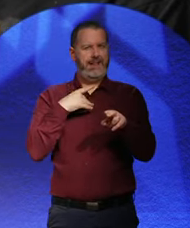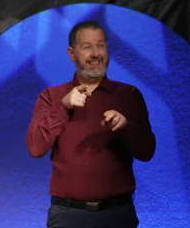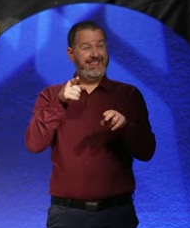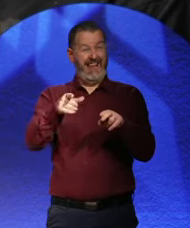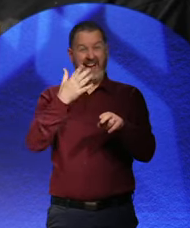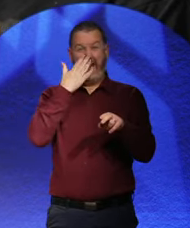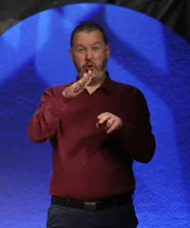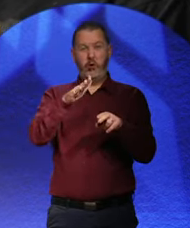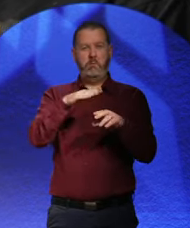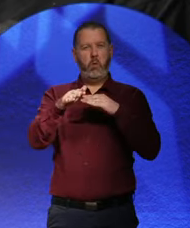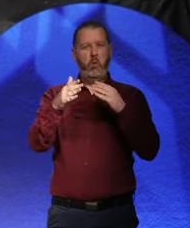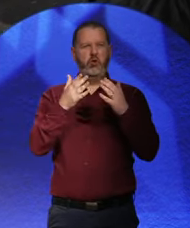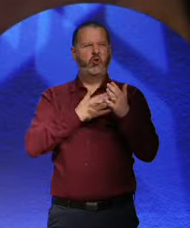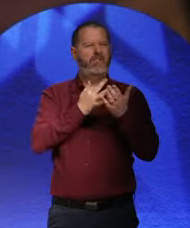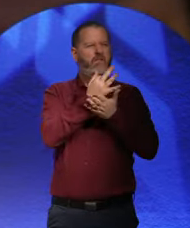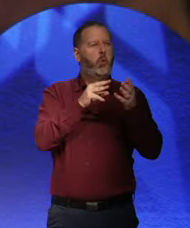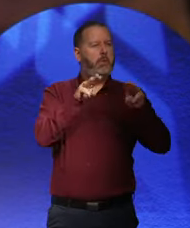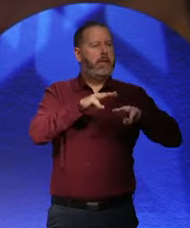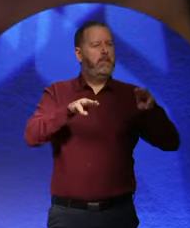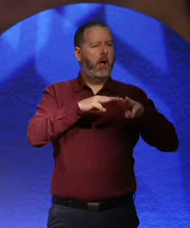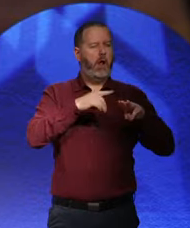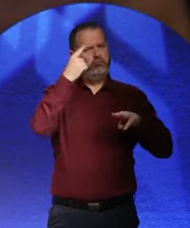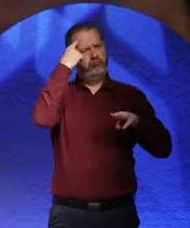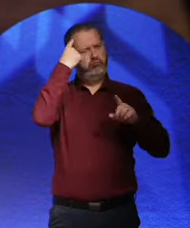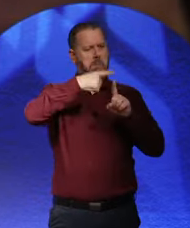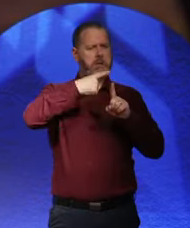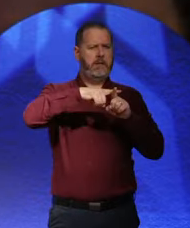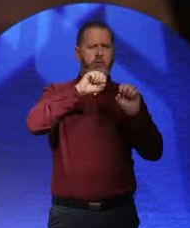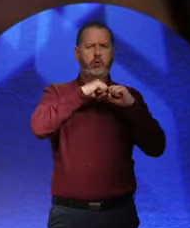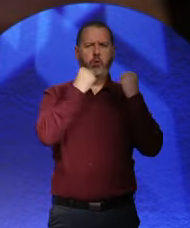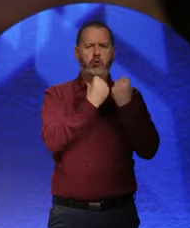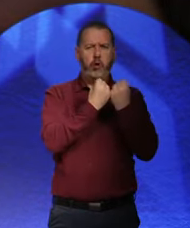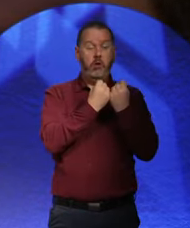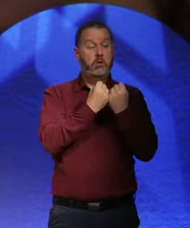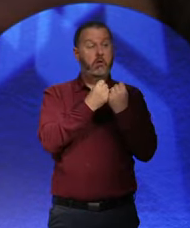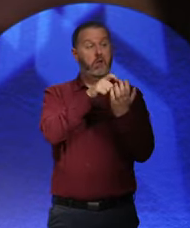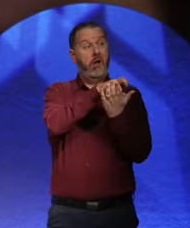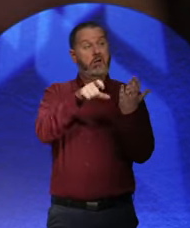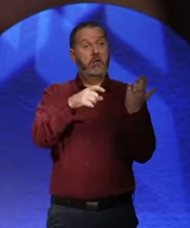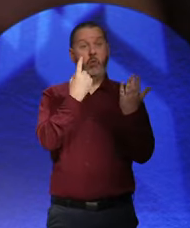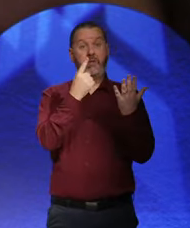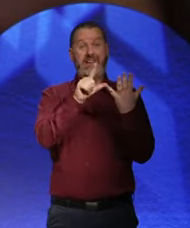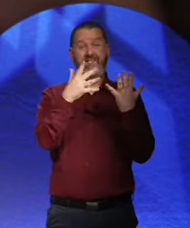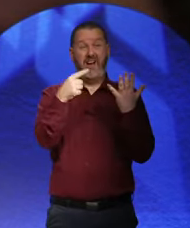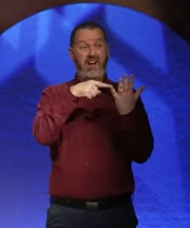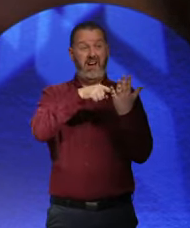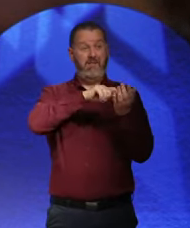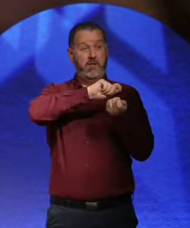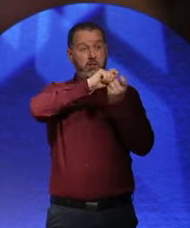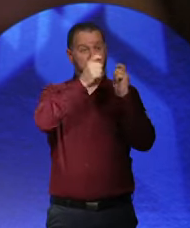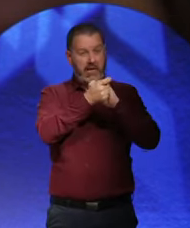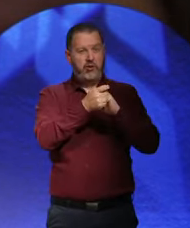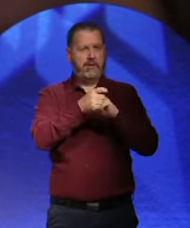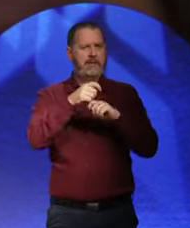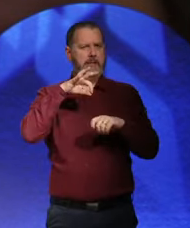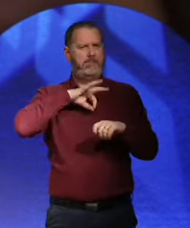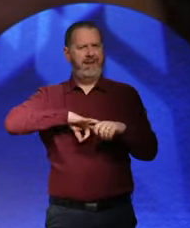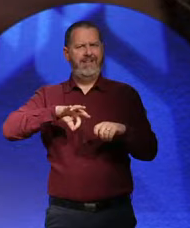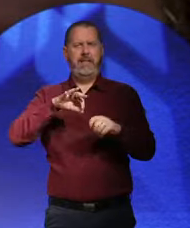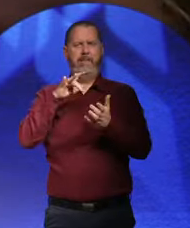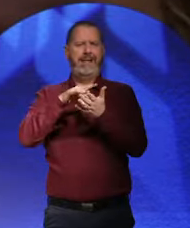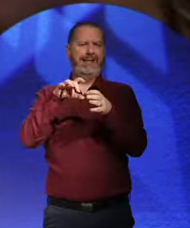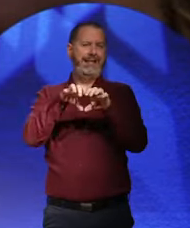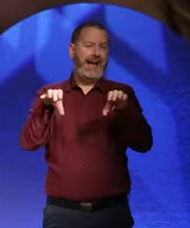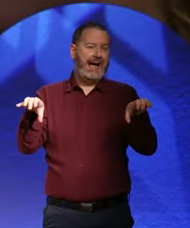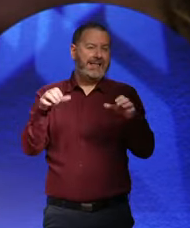You have the change of the Article 175, but largely benefiting kind of middle class gay people